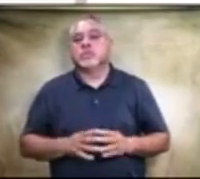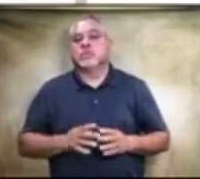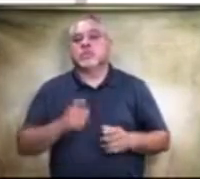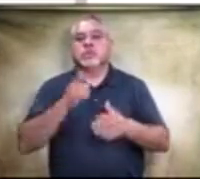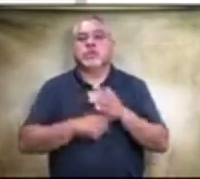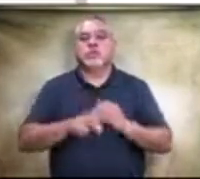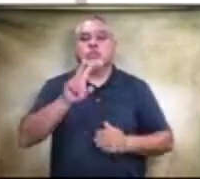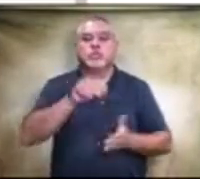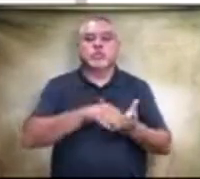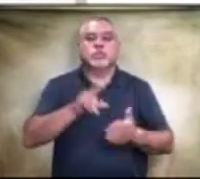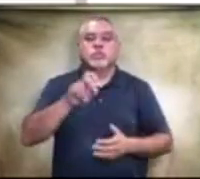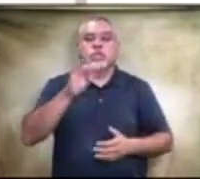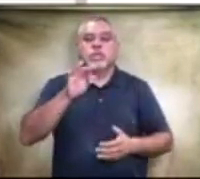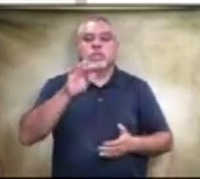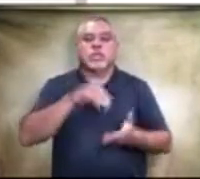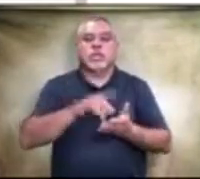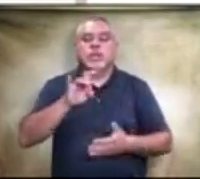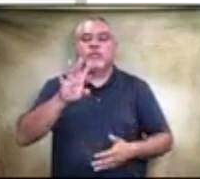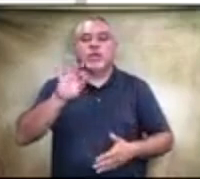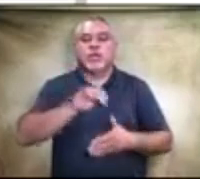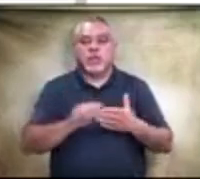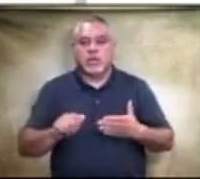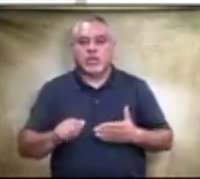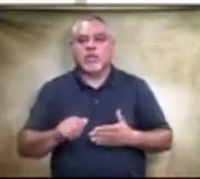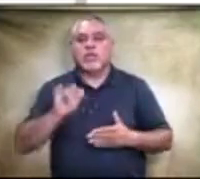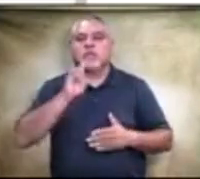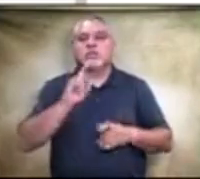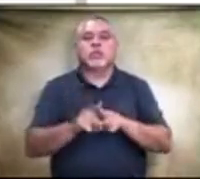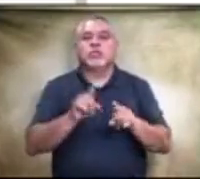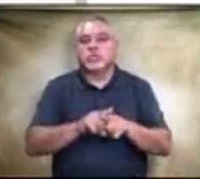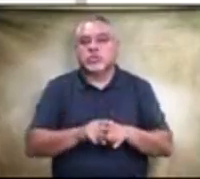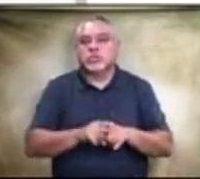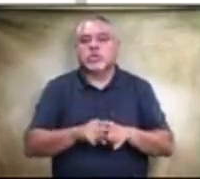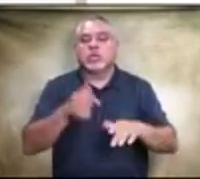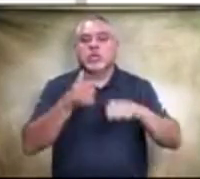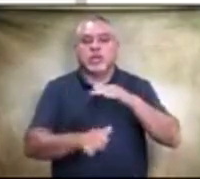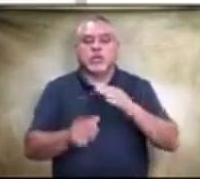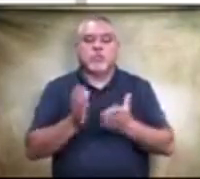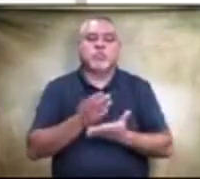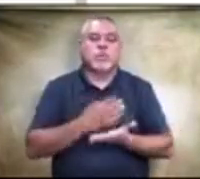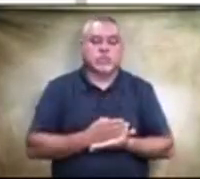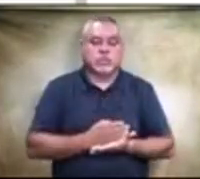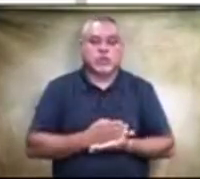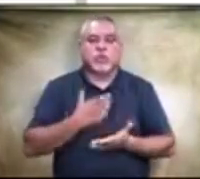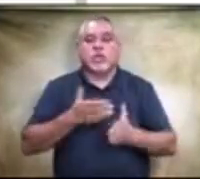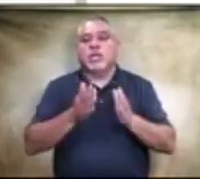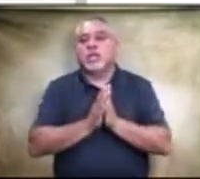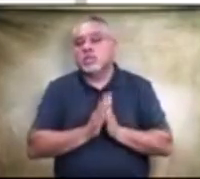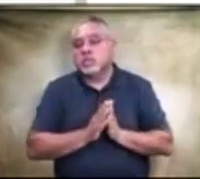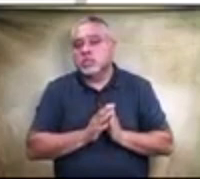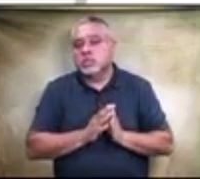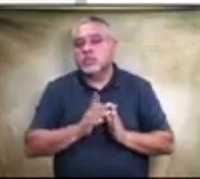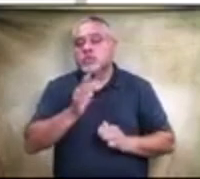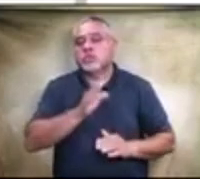hundred and forty nine dollars um and this is also under budget uh so we are asking the board to approve the purchase of the